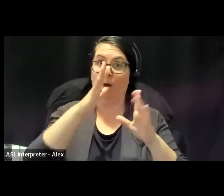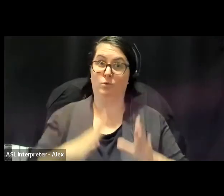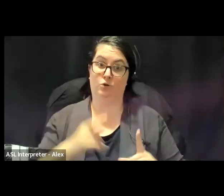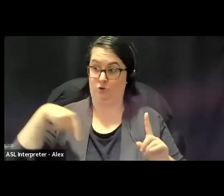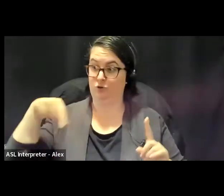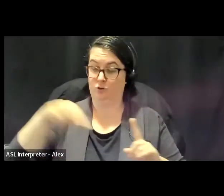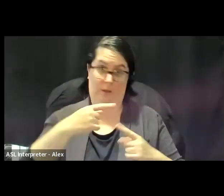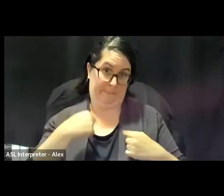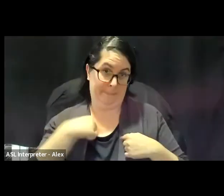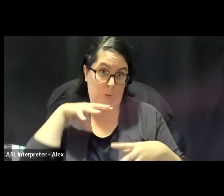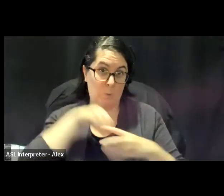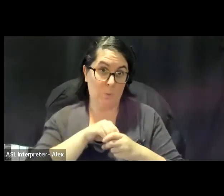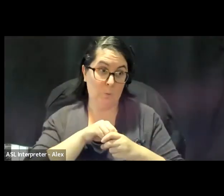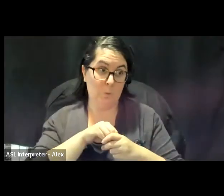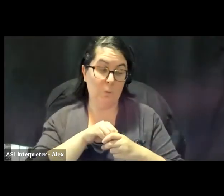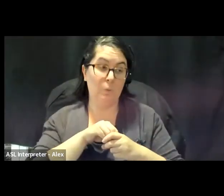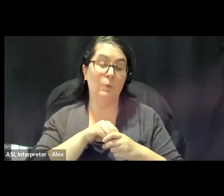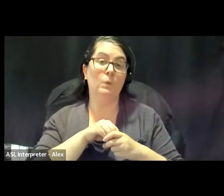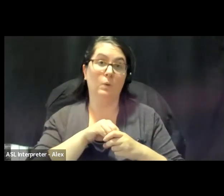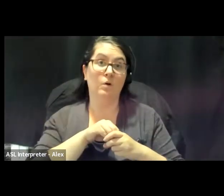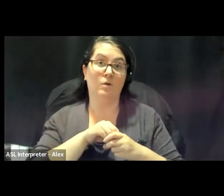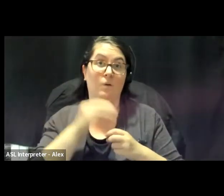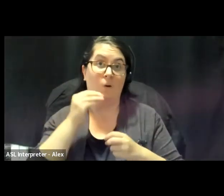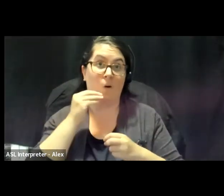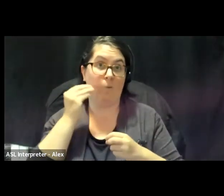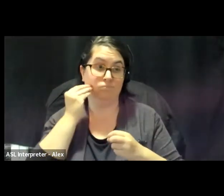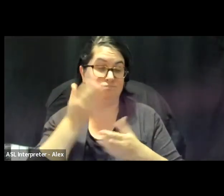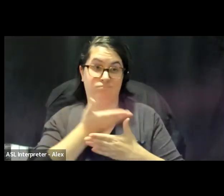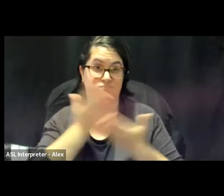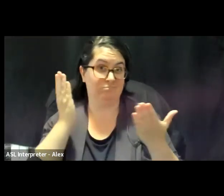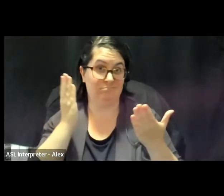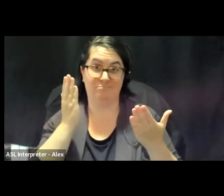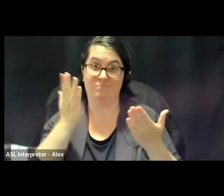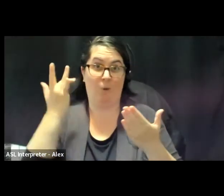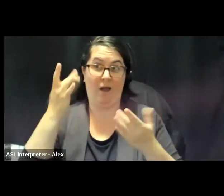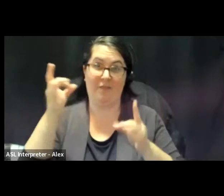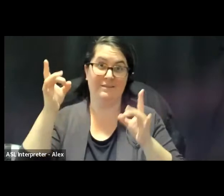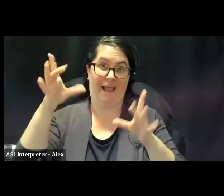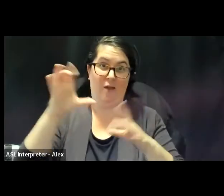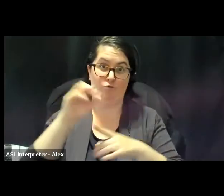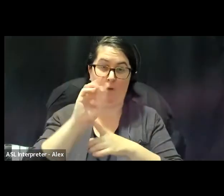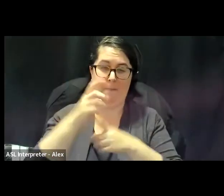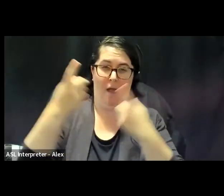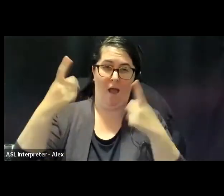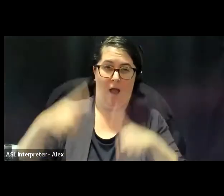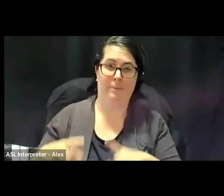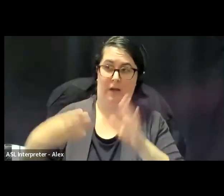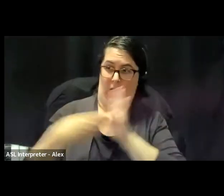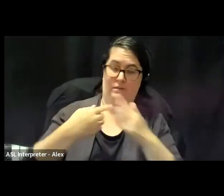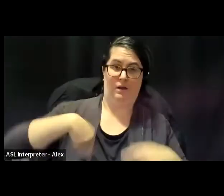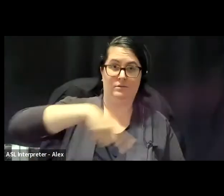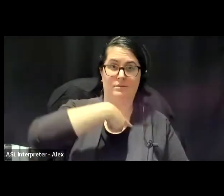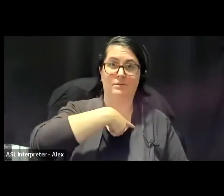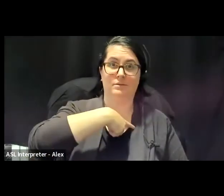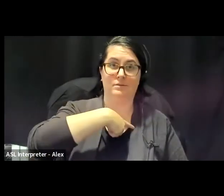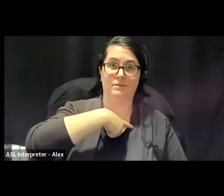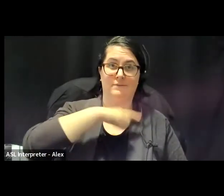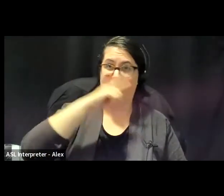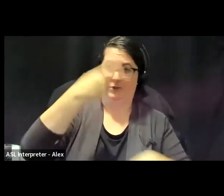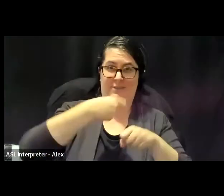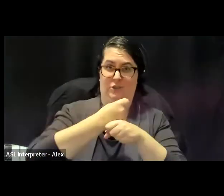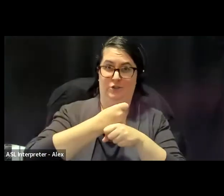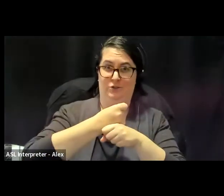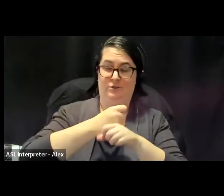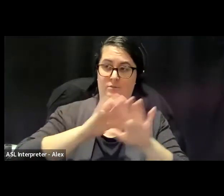to a hate crime that we experienced, you know, and that any, you know, anyone really can be,